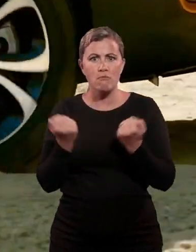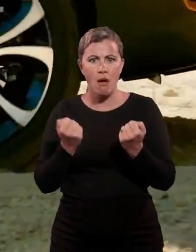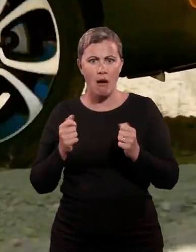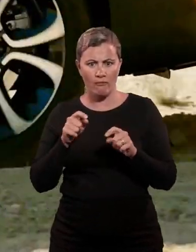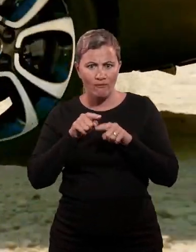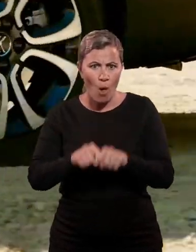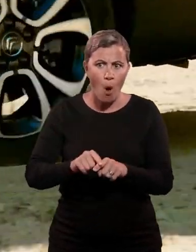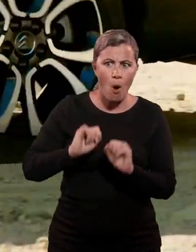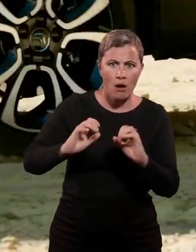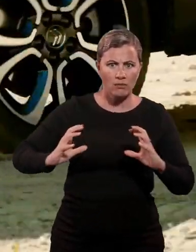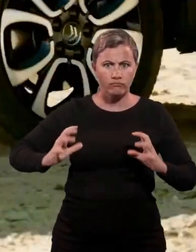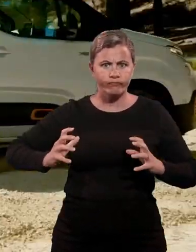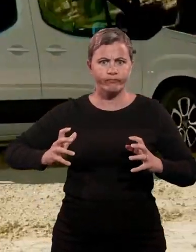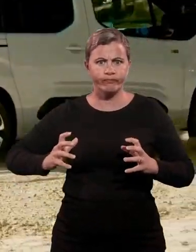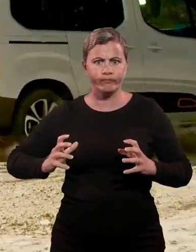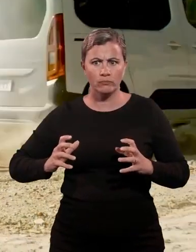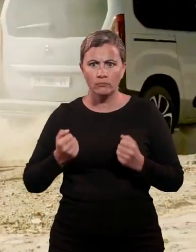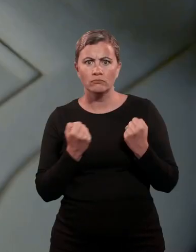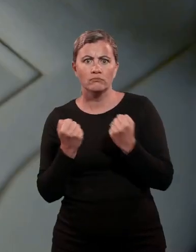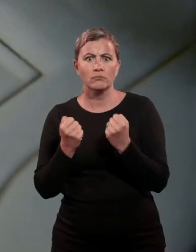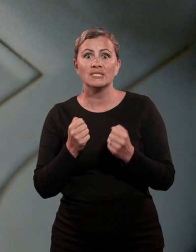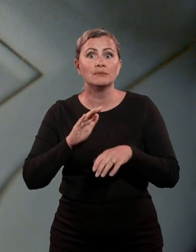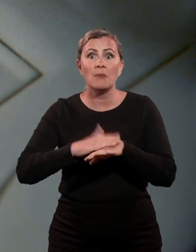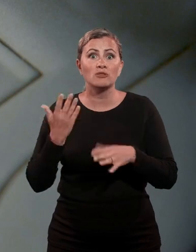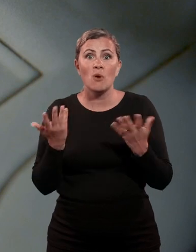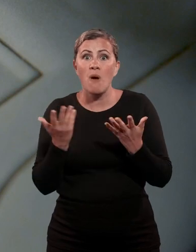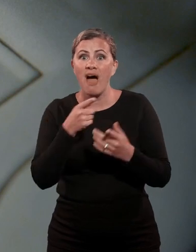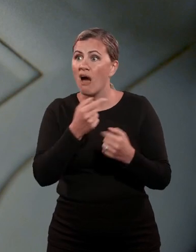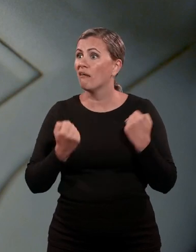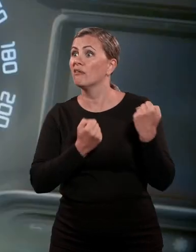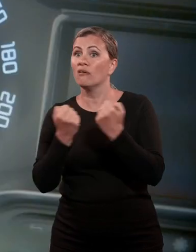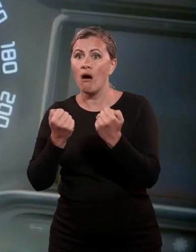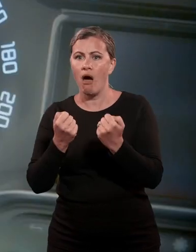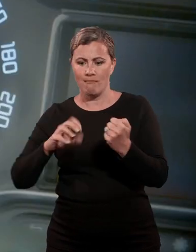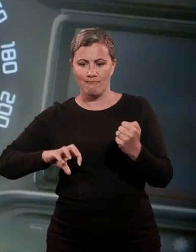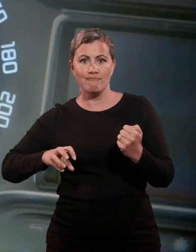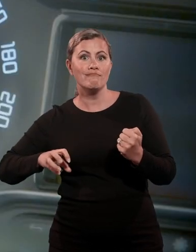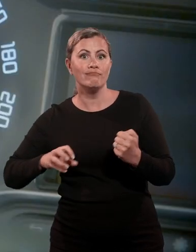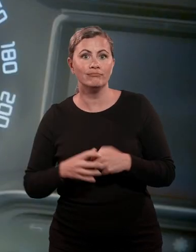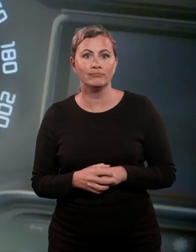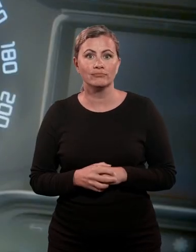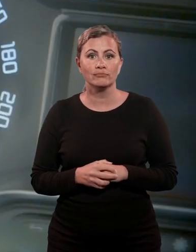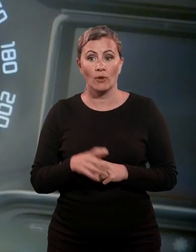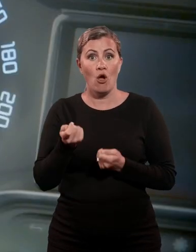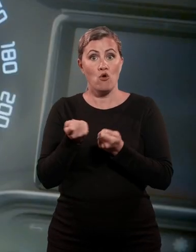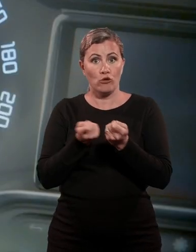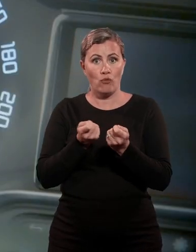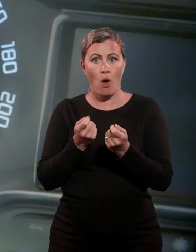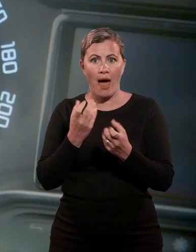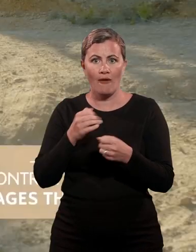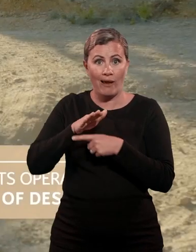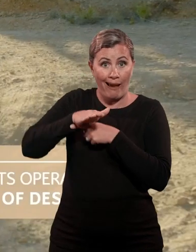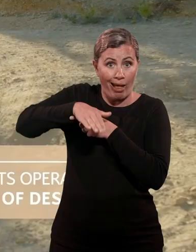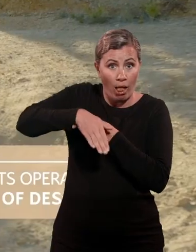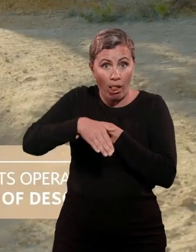what conditions you find yourself in. Grip Control incorporates Hill Descent Assist, which allows you to control your speed when tackling